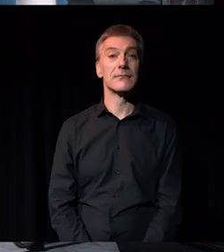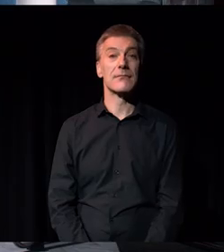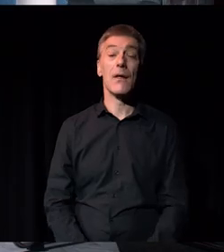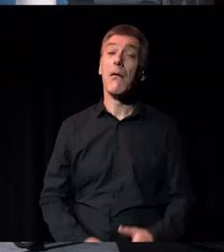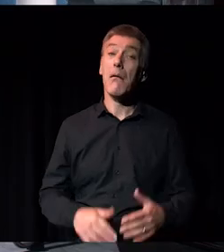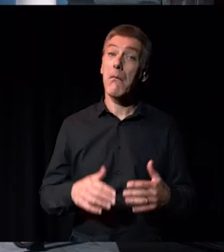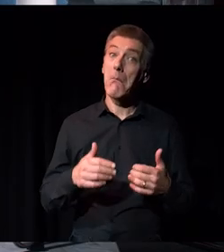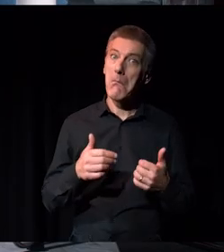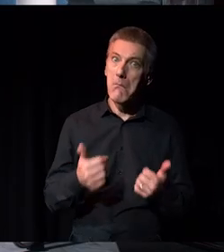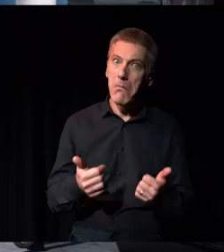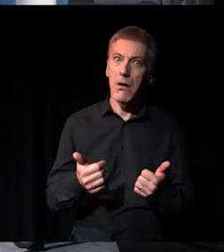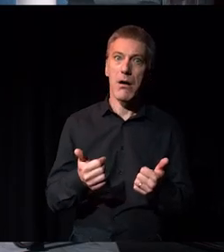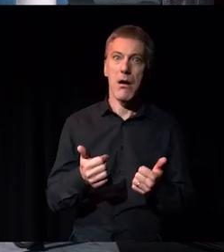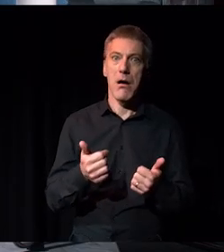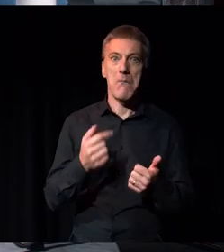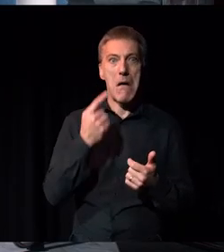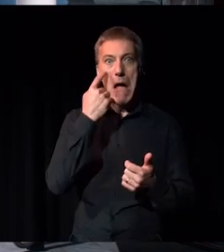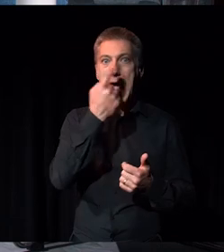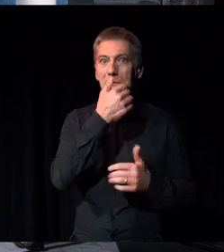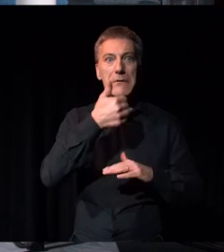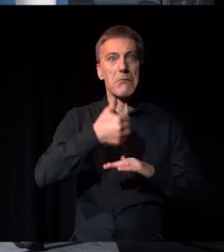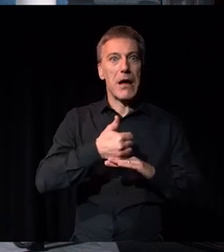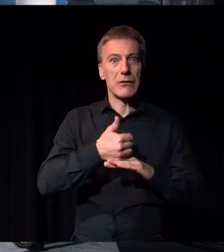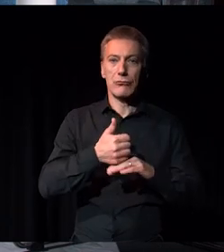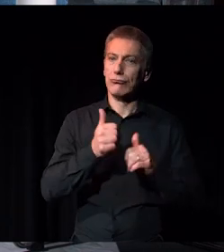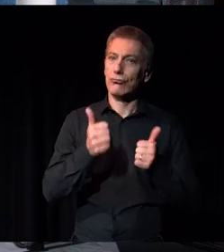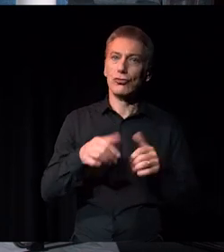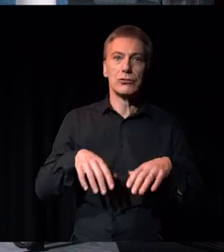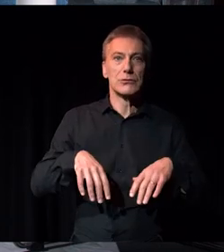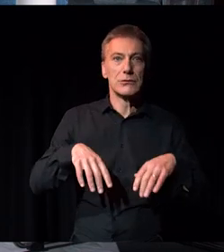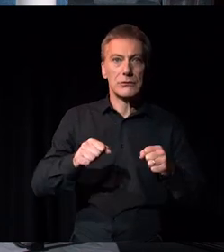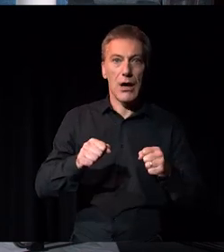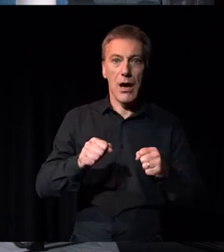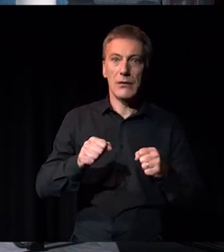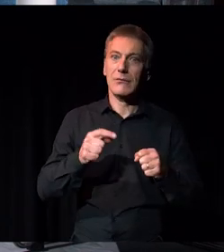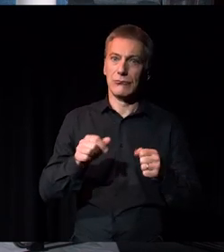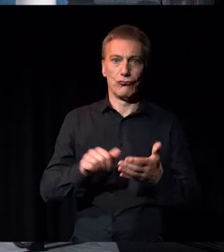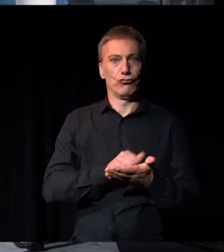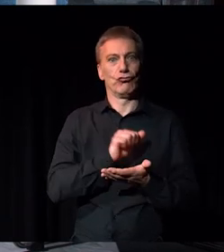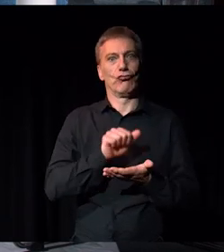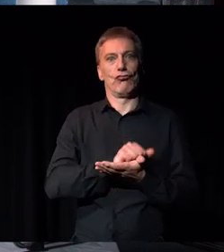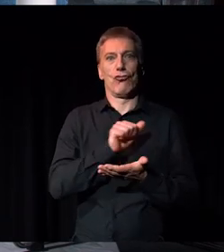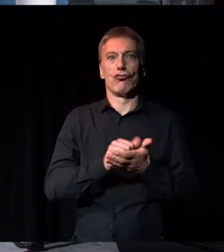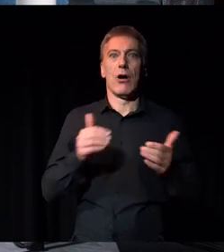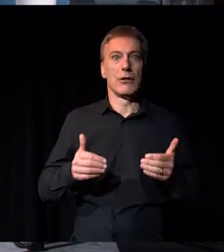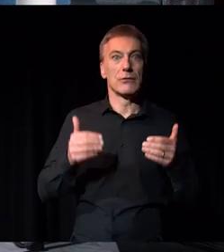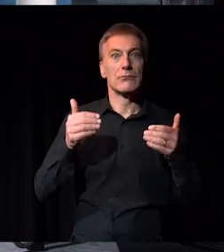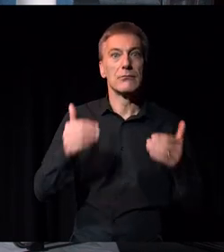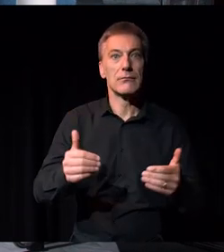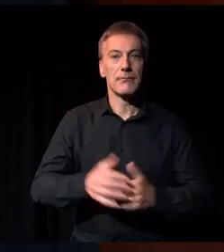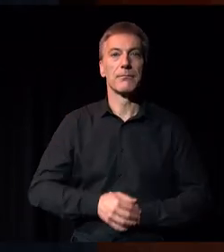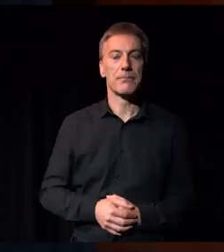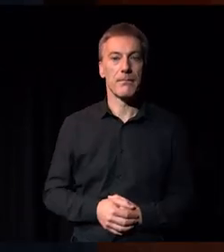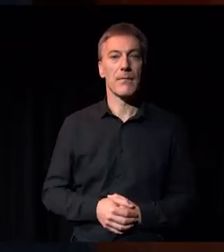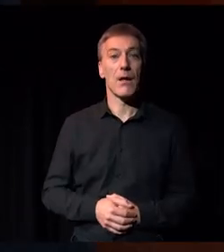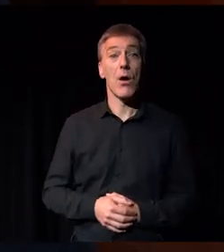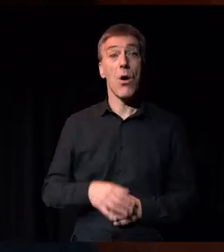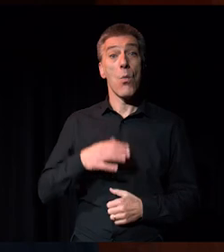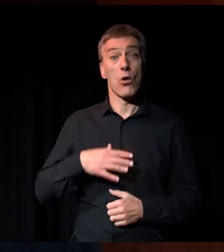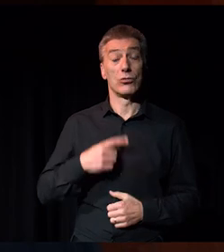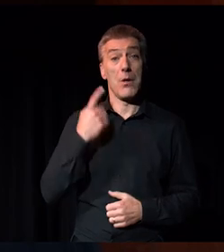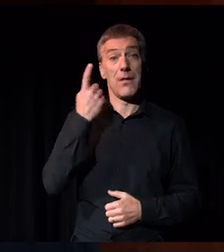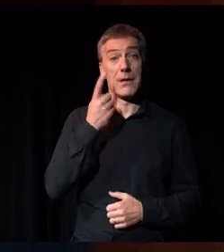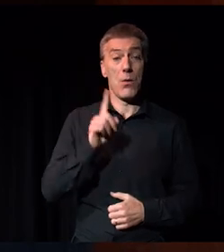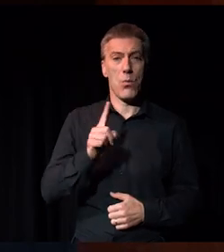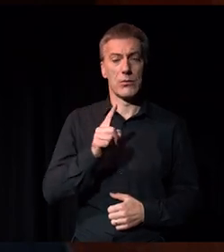That's great news. And I think an evidence base is a really good start and definitely feels like a step in the right direction. So we'd like to turn our